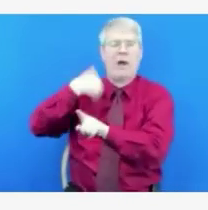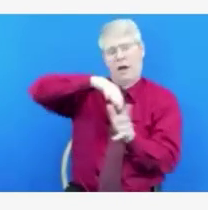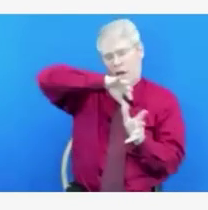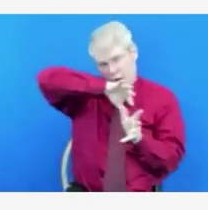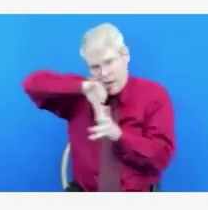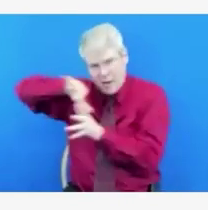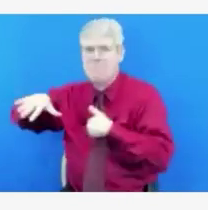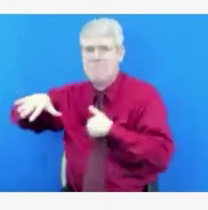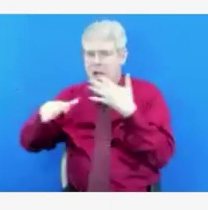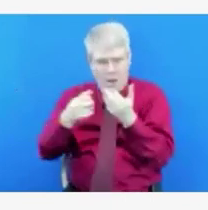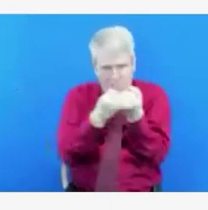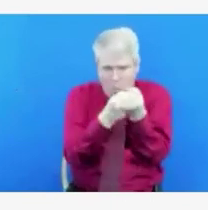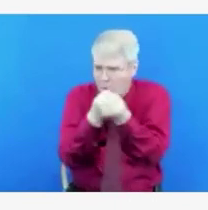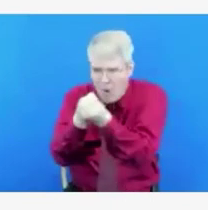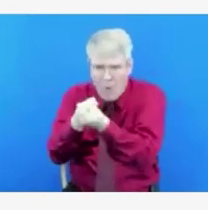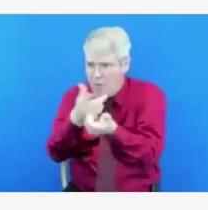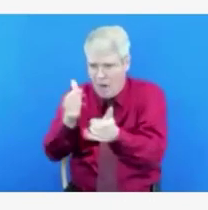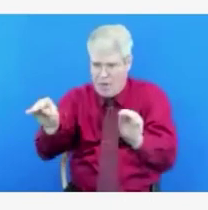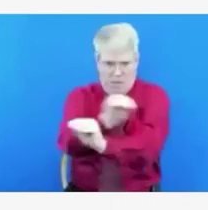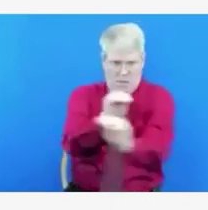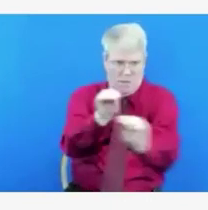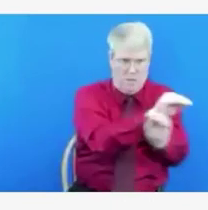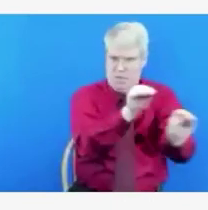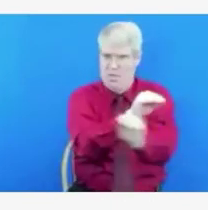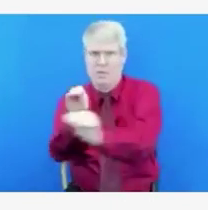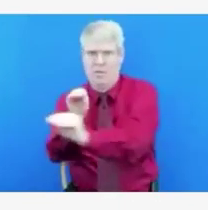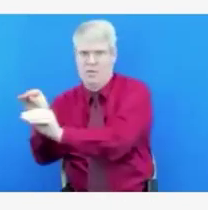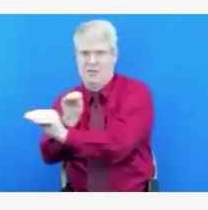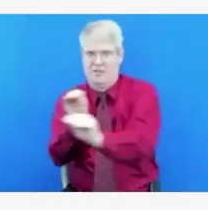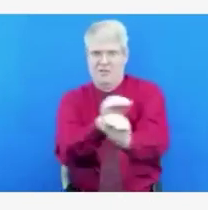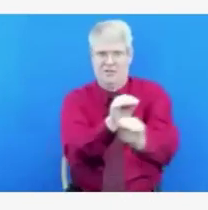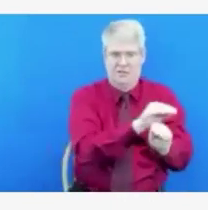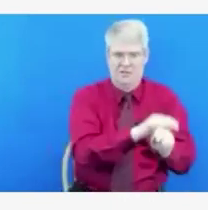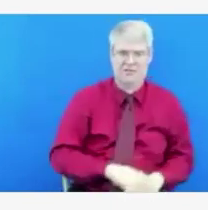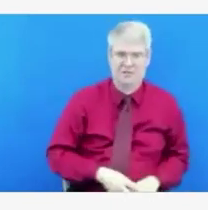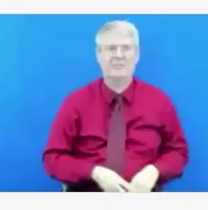Okay, thank you, Director Jepsen. Our next question is going to come from Elizabeth Hadley.